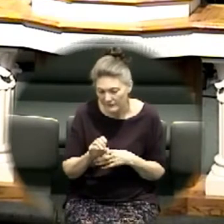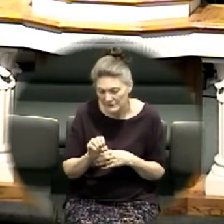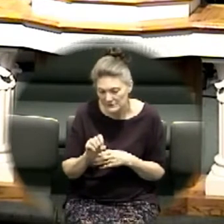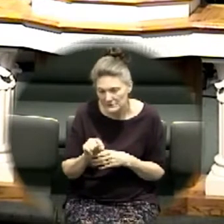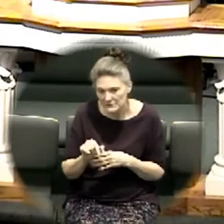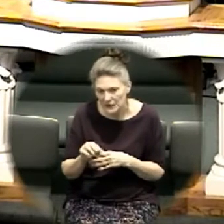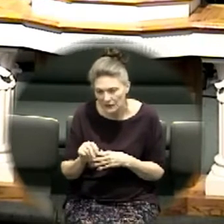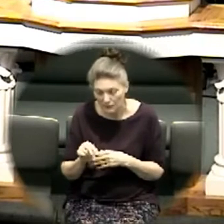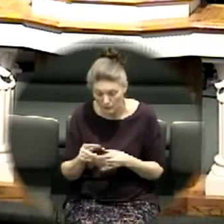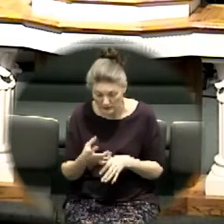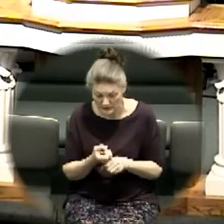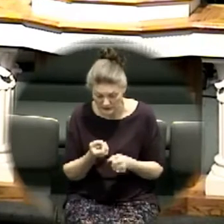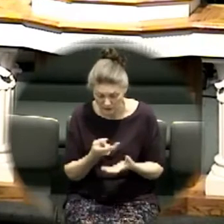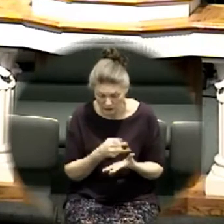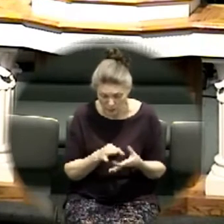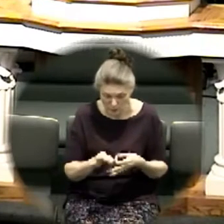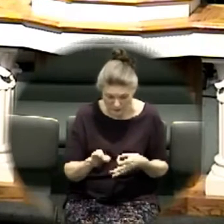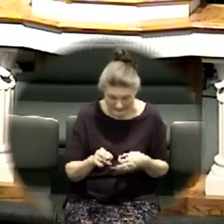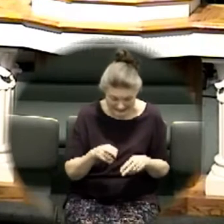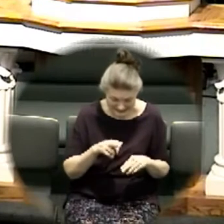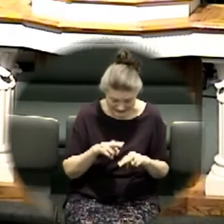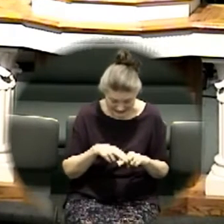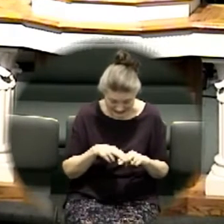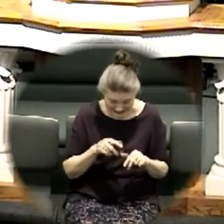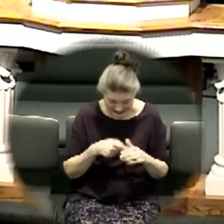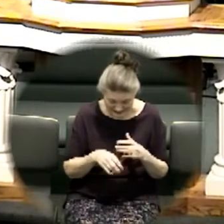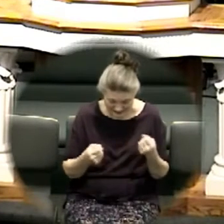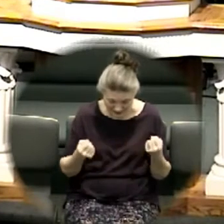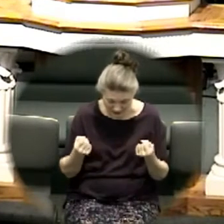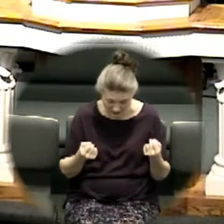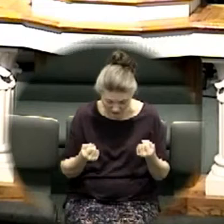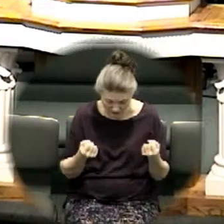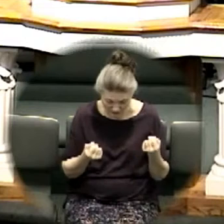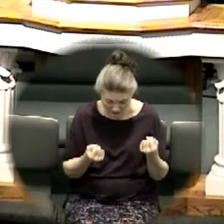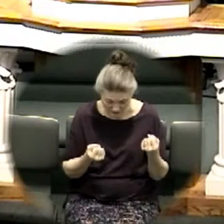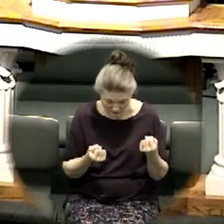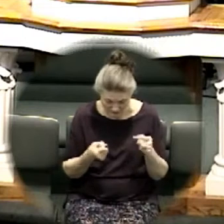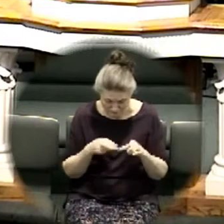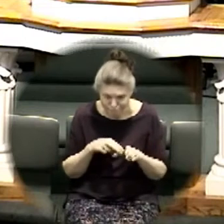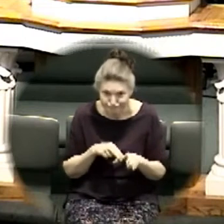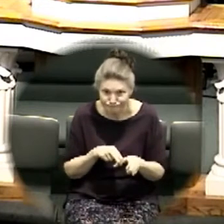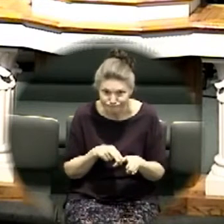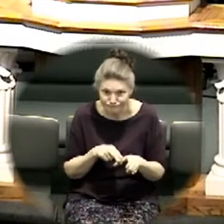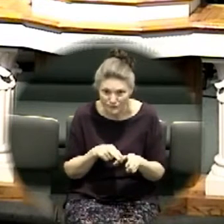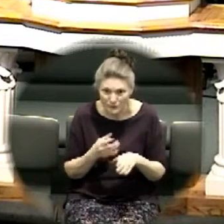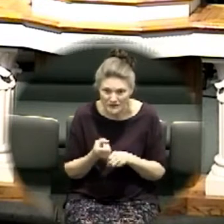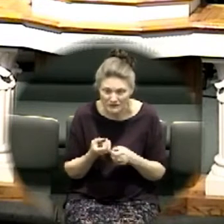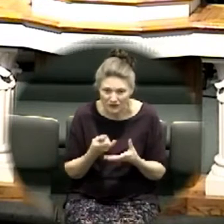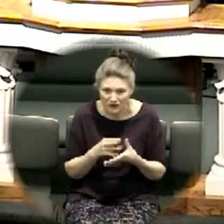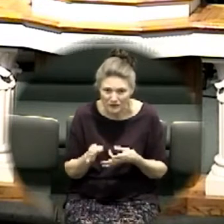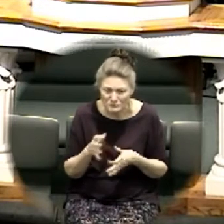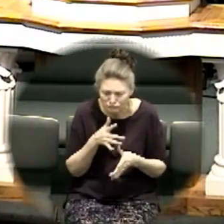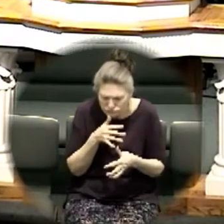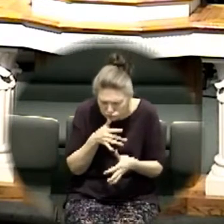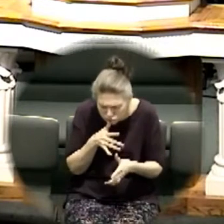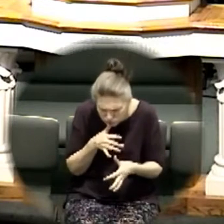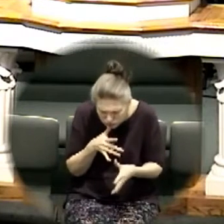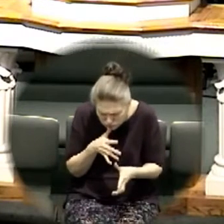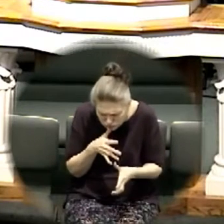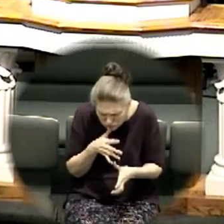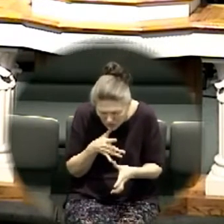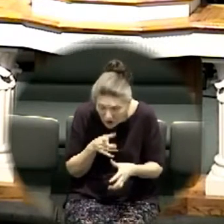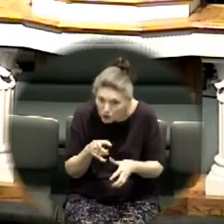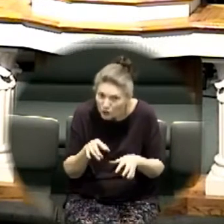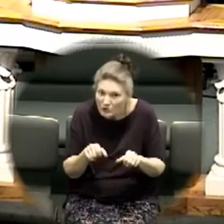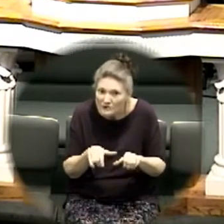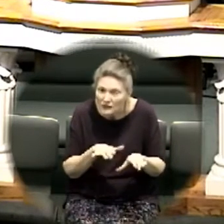you can do it now you just close your eyes and begin to worship him you simply have to tell him you're sorry because you have